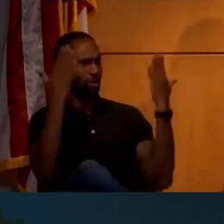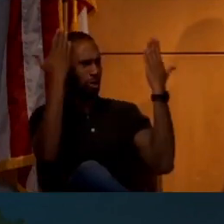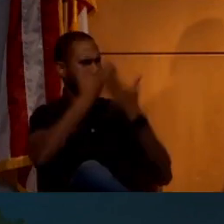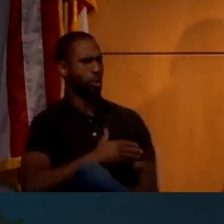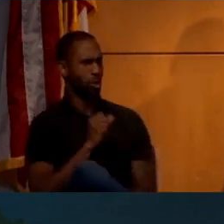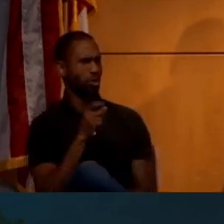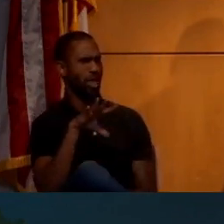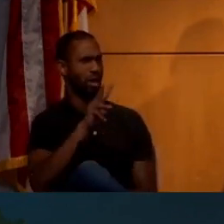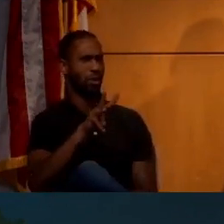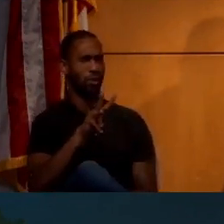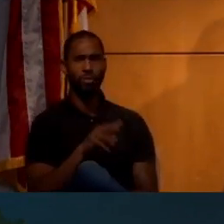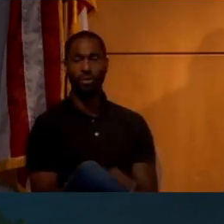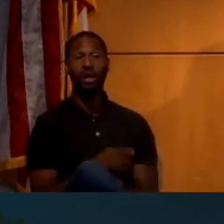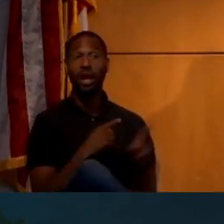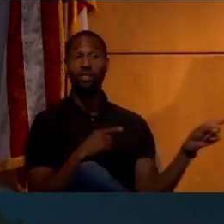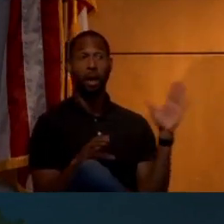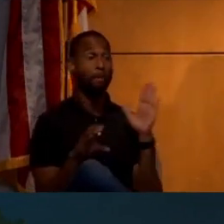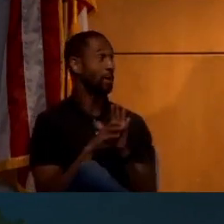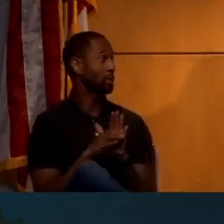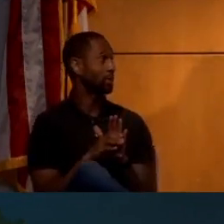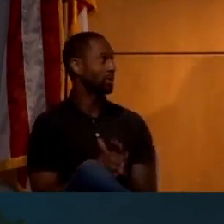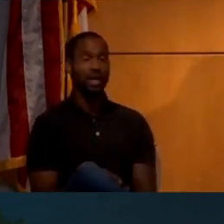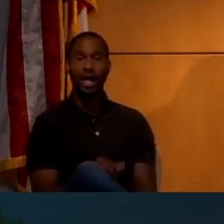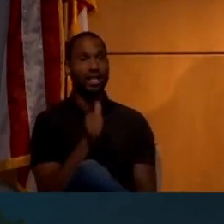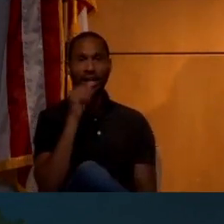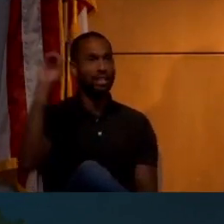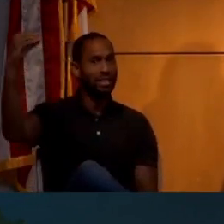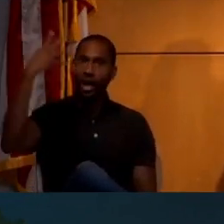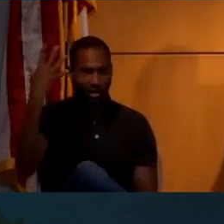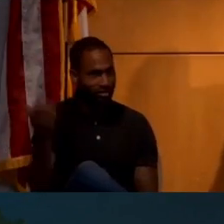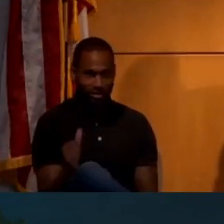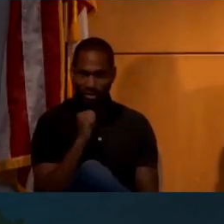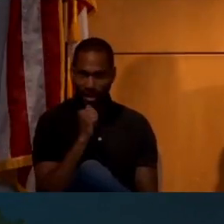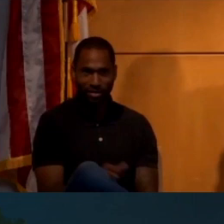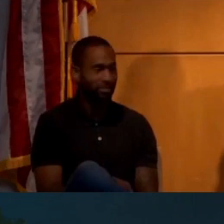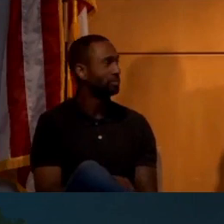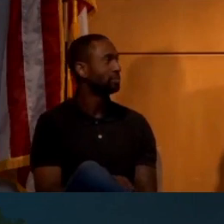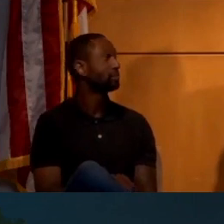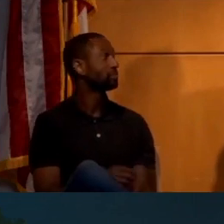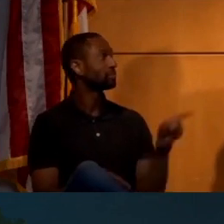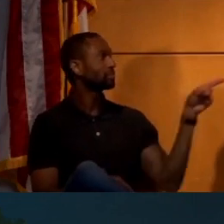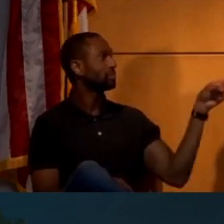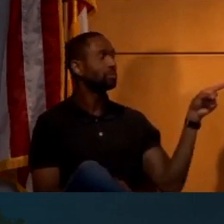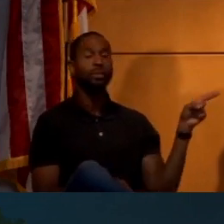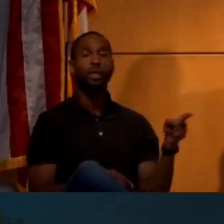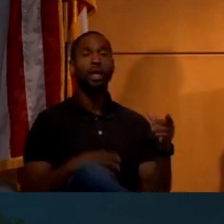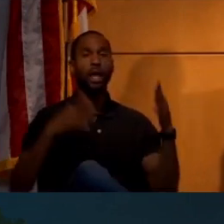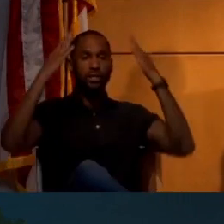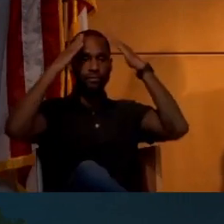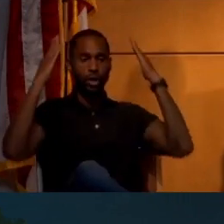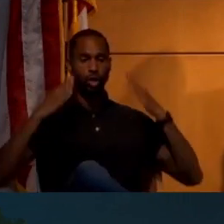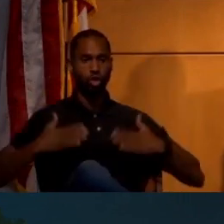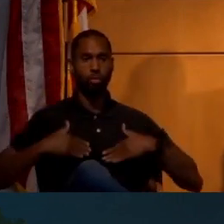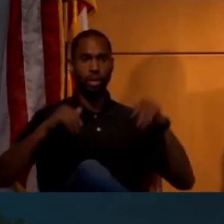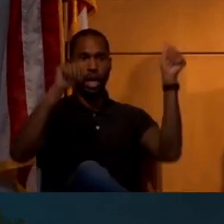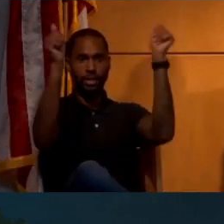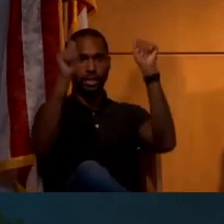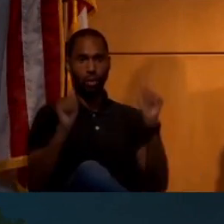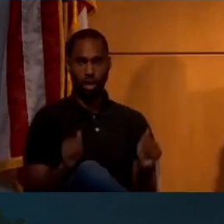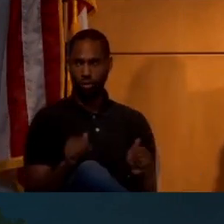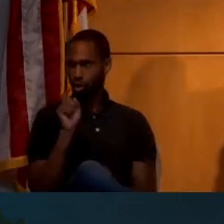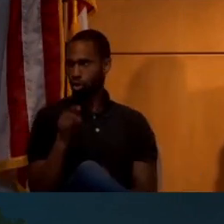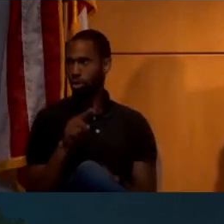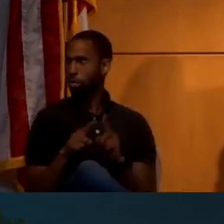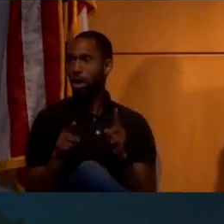And in this picture, the sun is directly behind the astronaut. His figure should be a silhouette. Yet